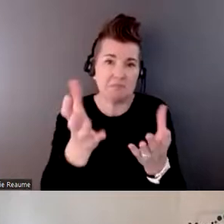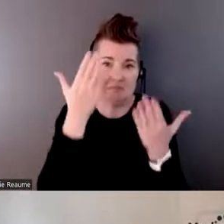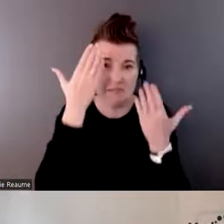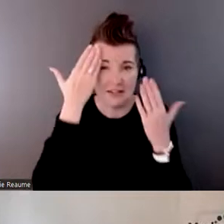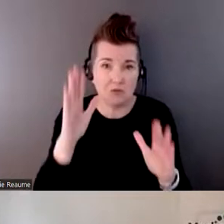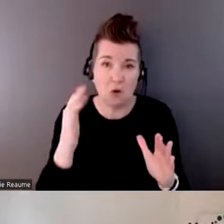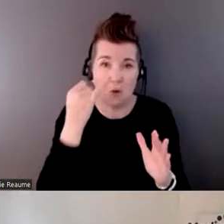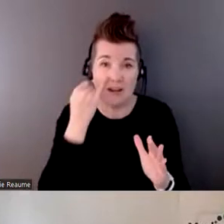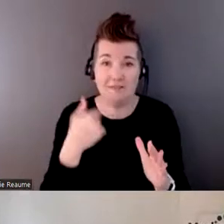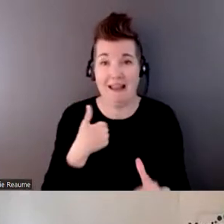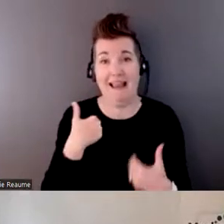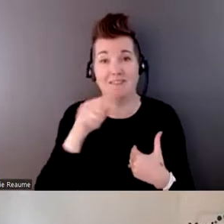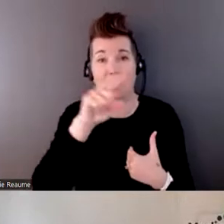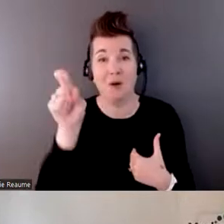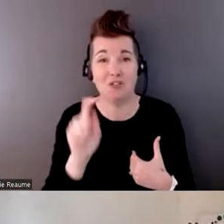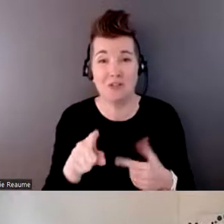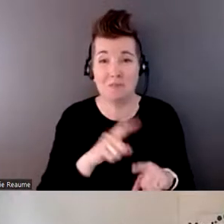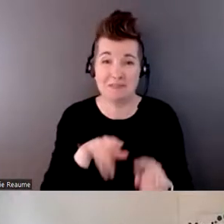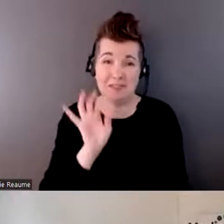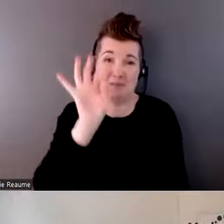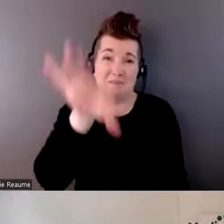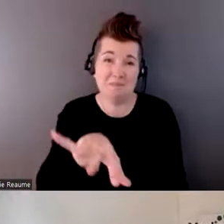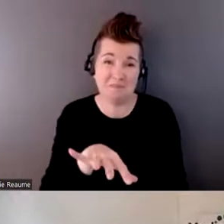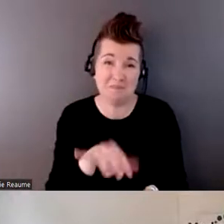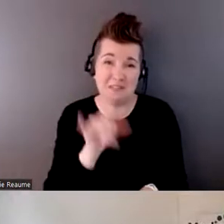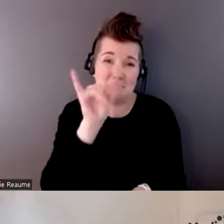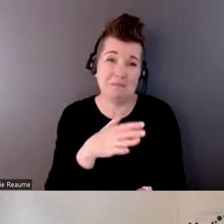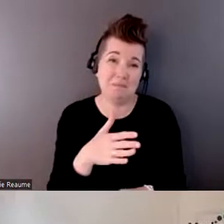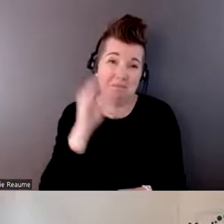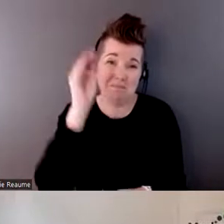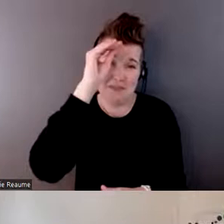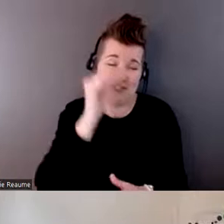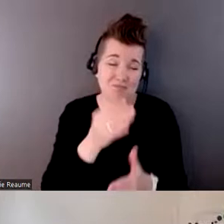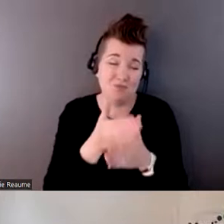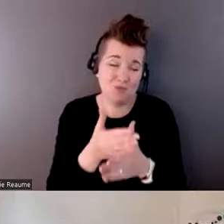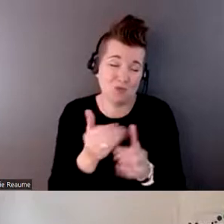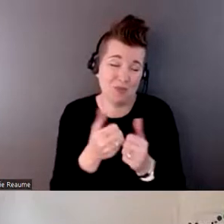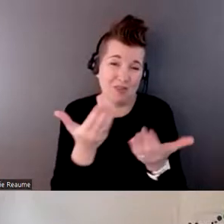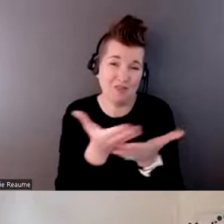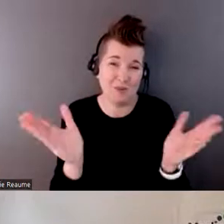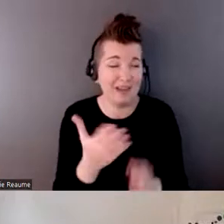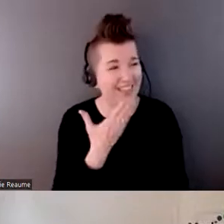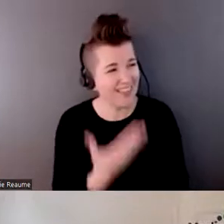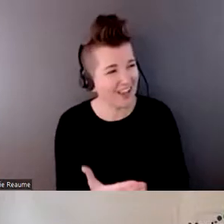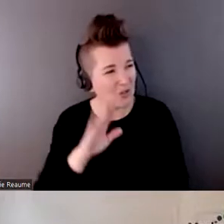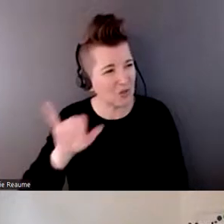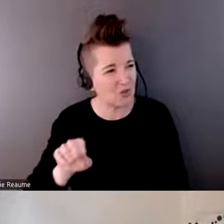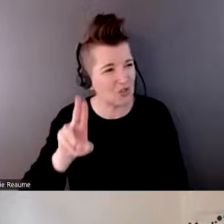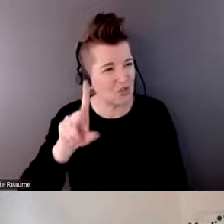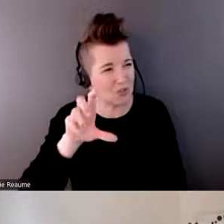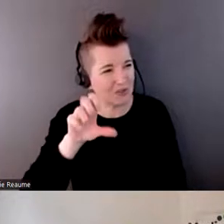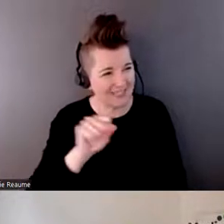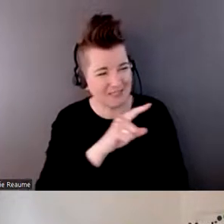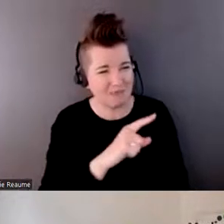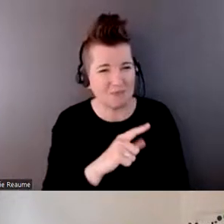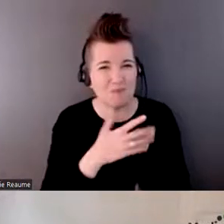question, but that's what I wanted to share. Thank you, Jules, for, for sharing that. We really appreciate your,